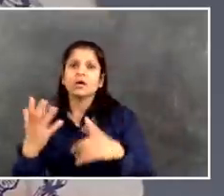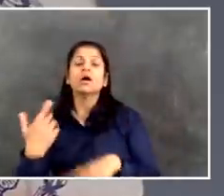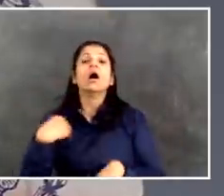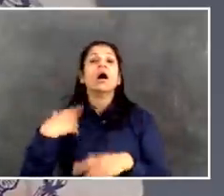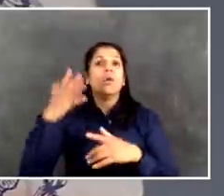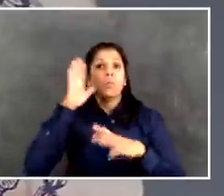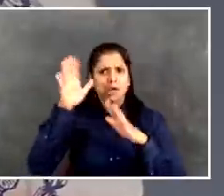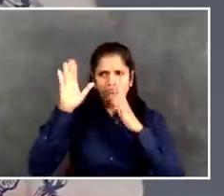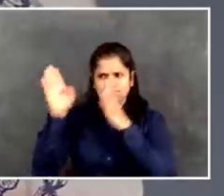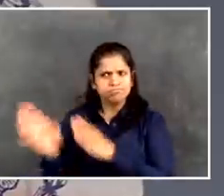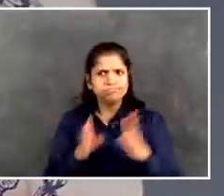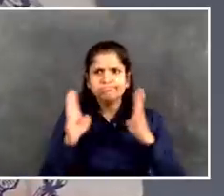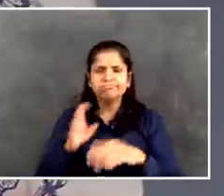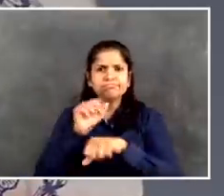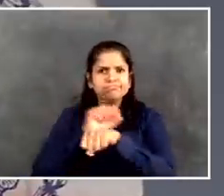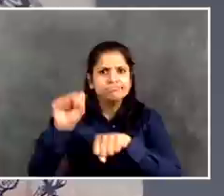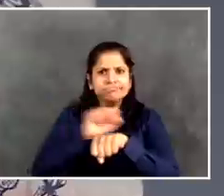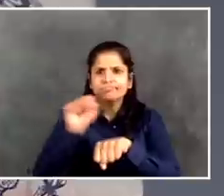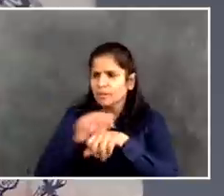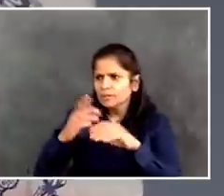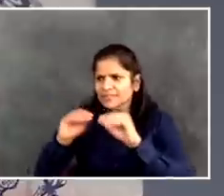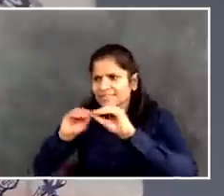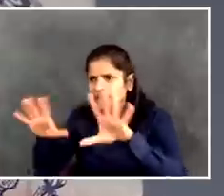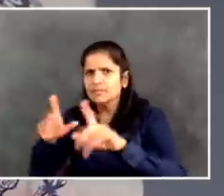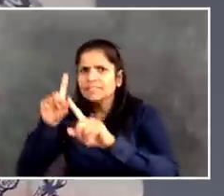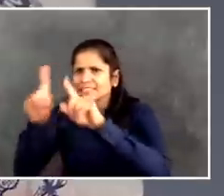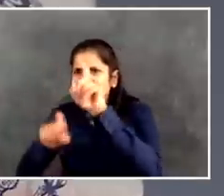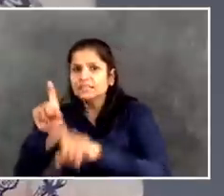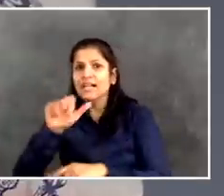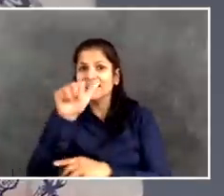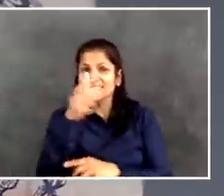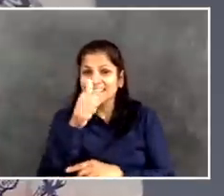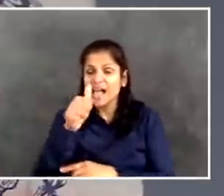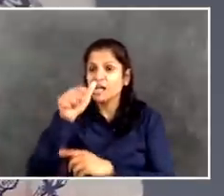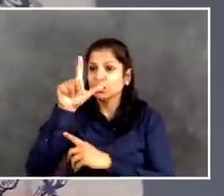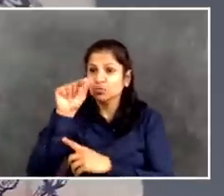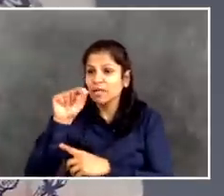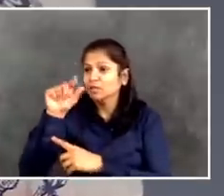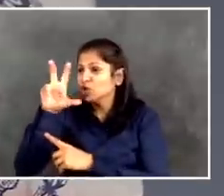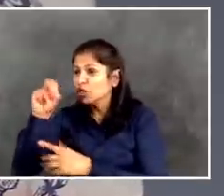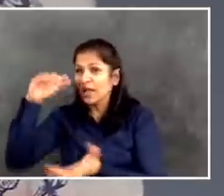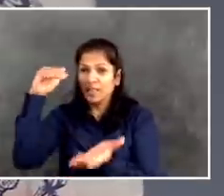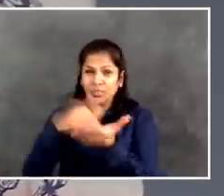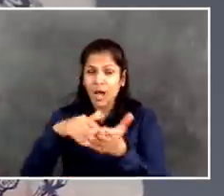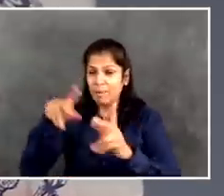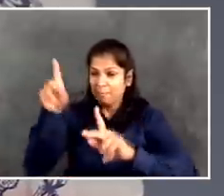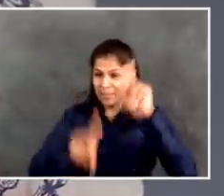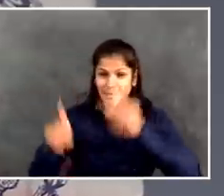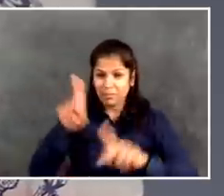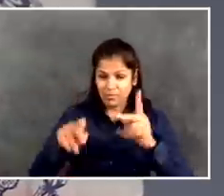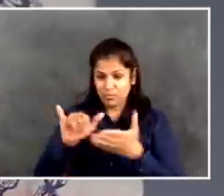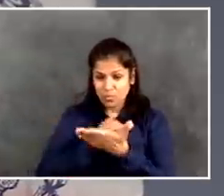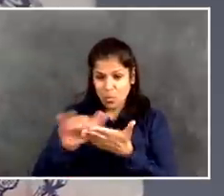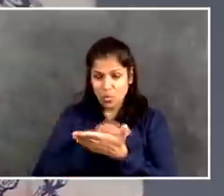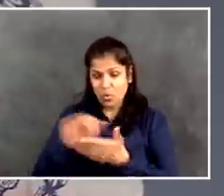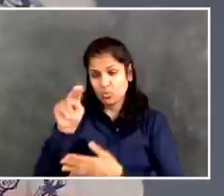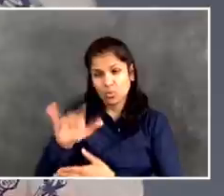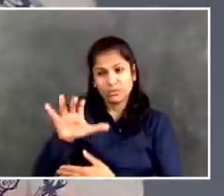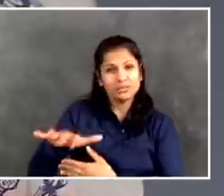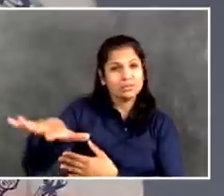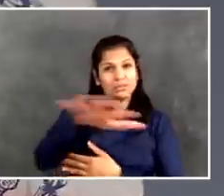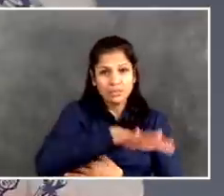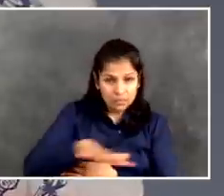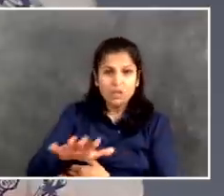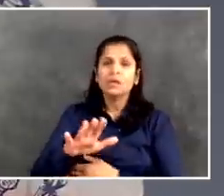and trace, to really start to constrict and constrain this disease and beat it back even more. So we all have